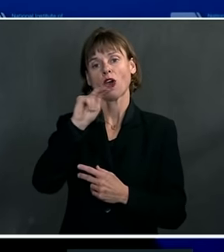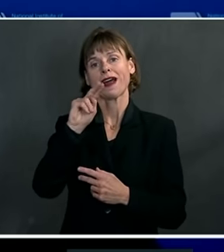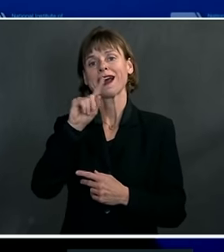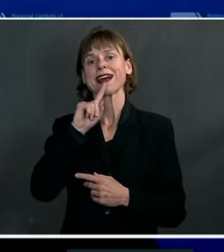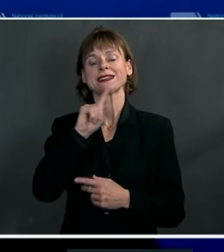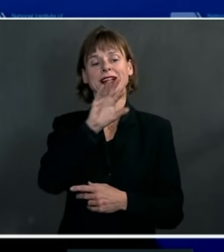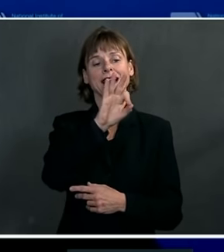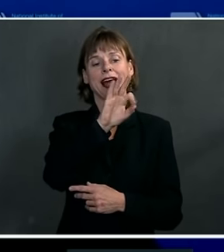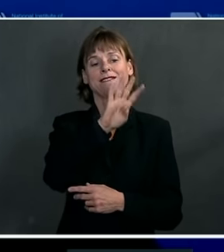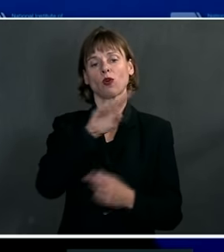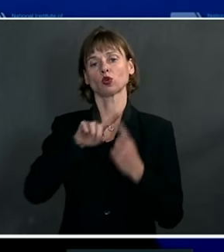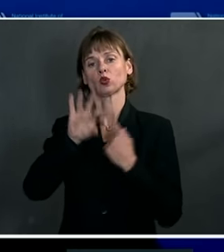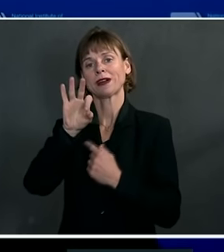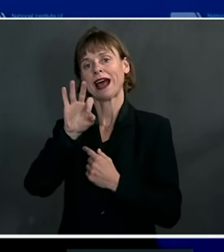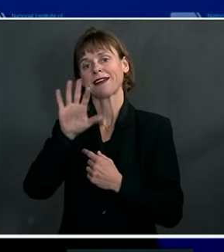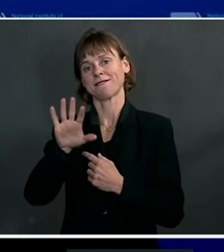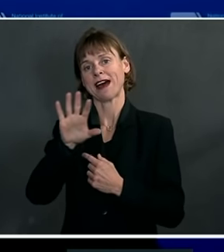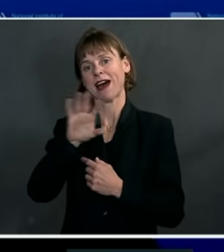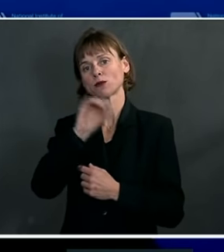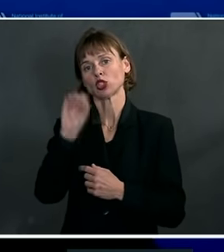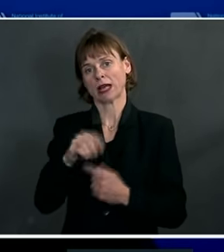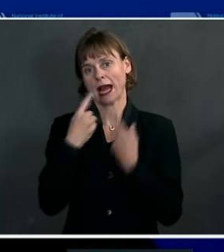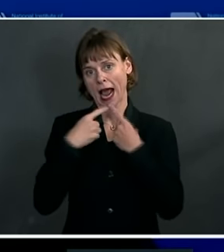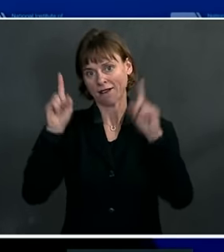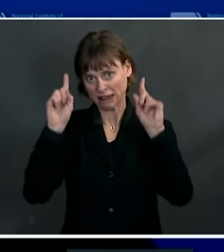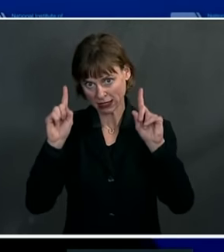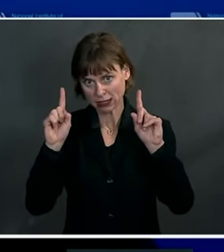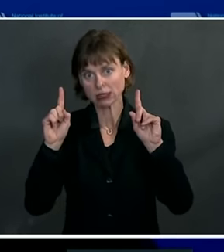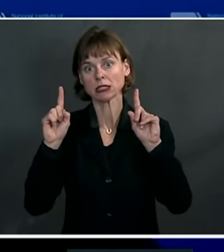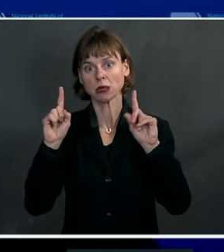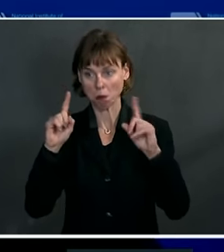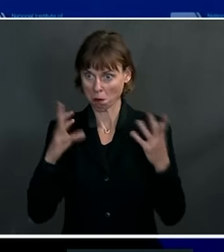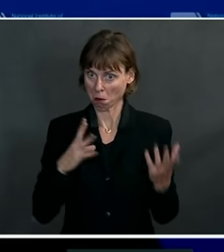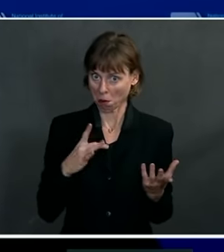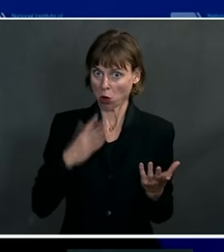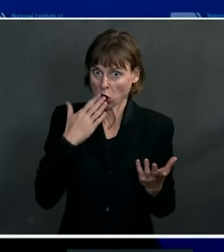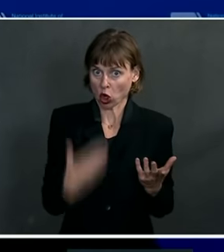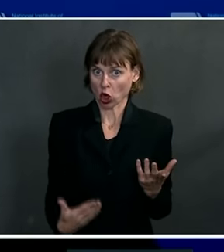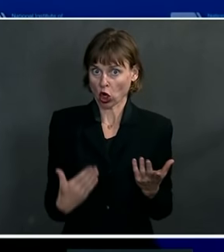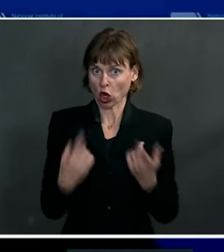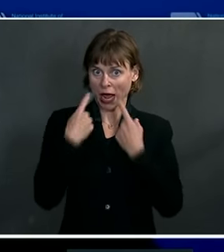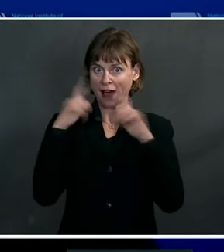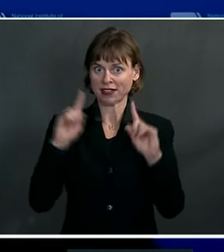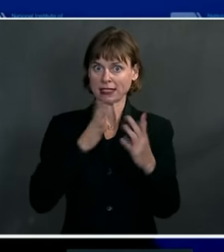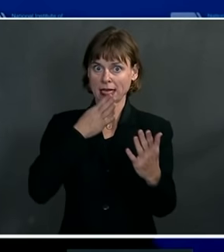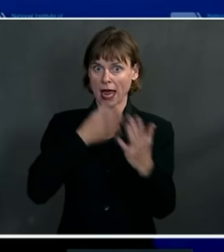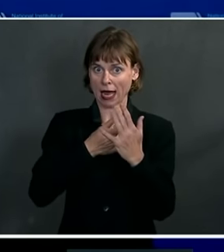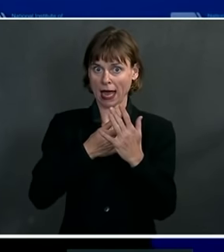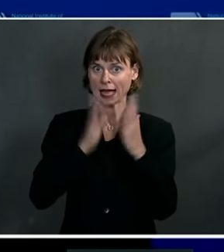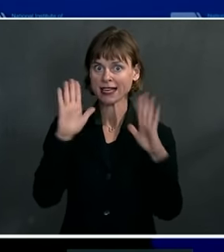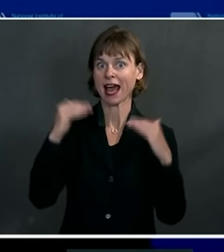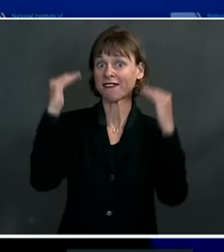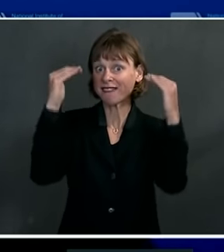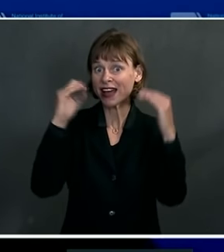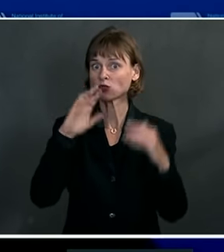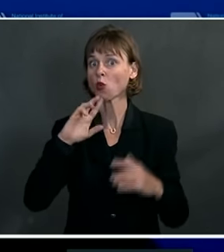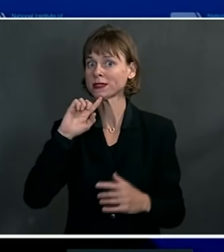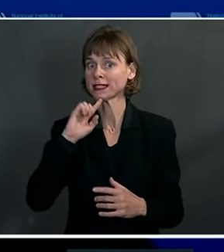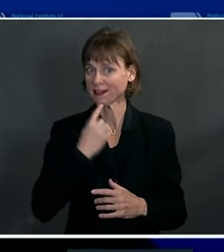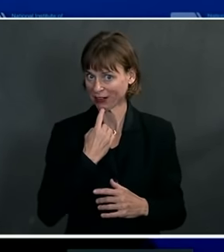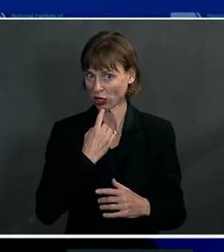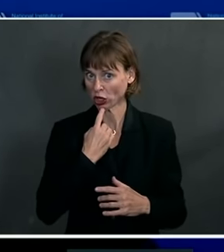95 percent efficacy and a very, very good efficacy against advanced or severe